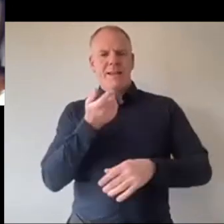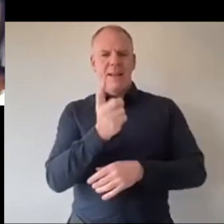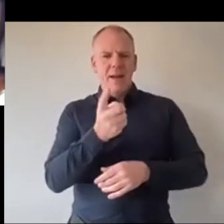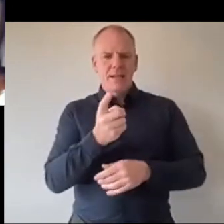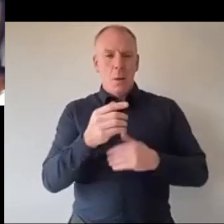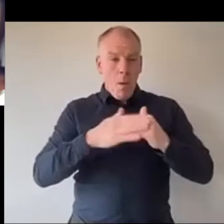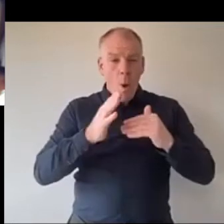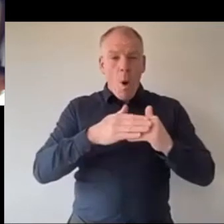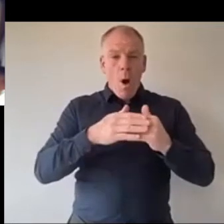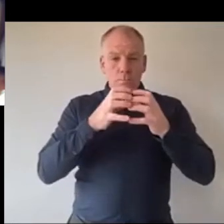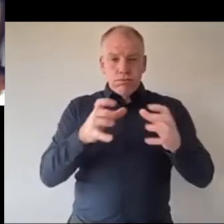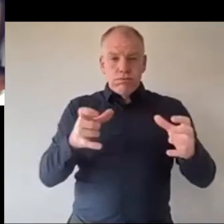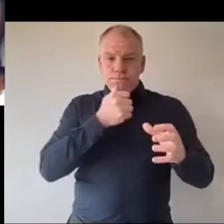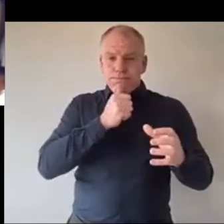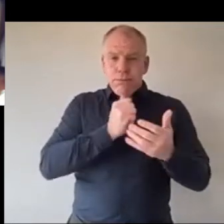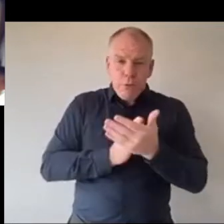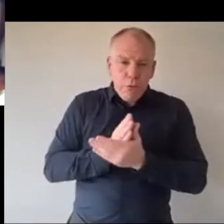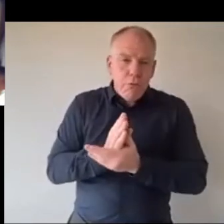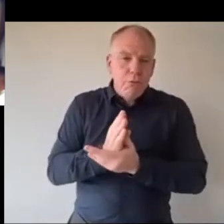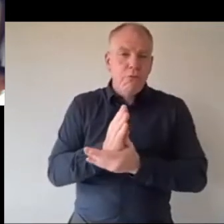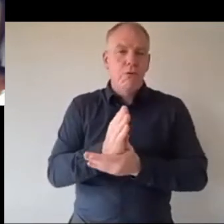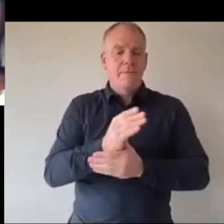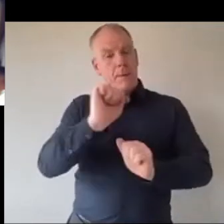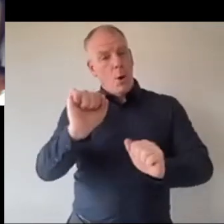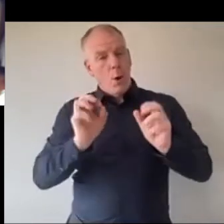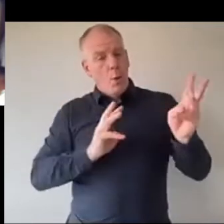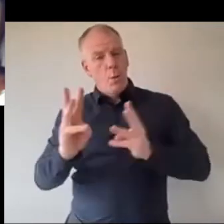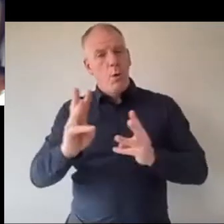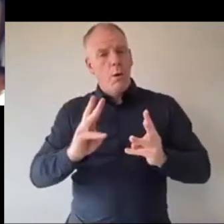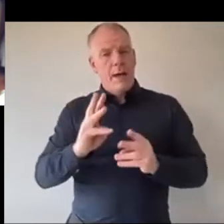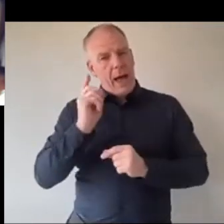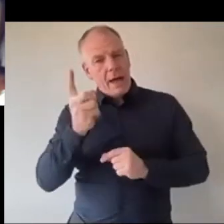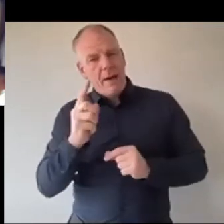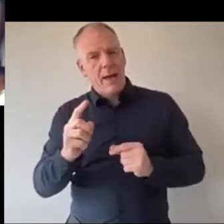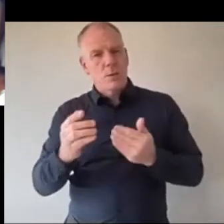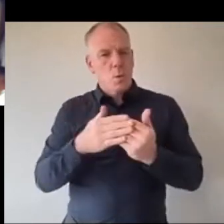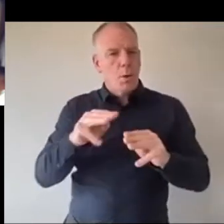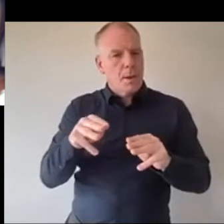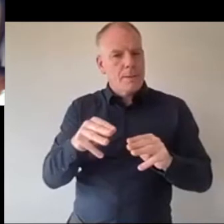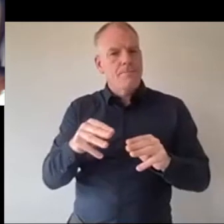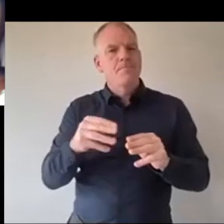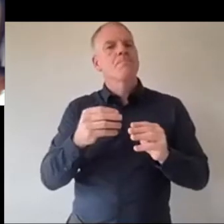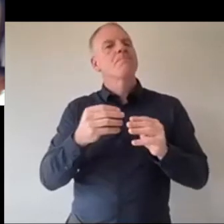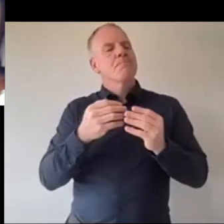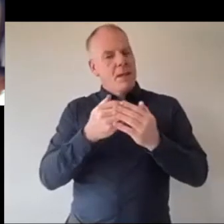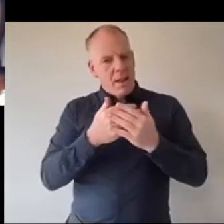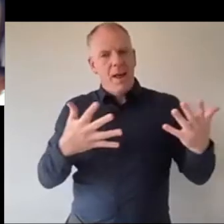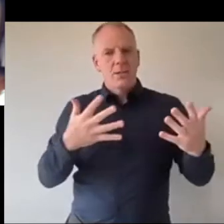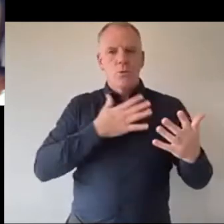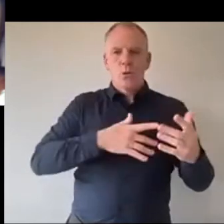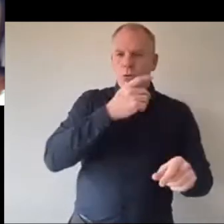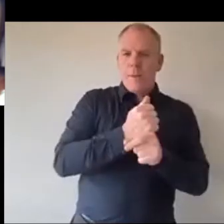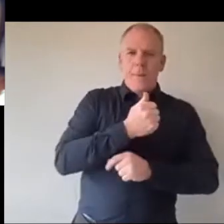during this awful time from your work how have you been able to advise people listen there's a lot you just talked about patience and